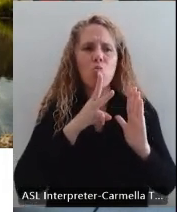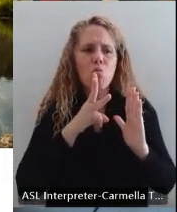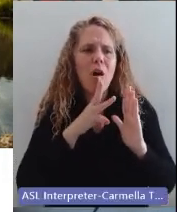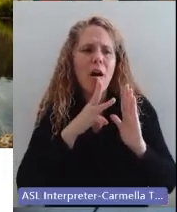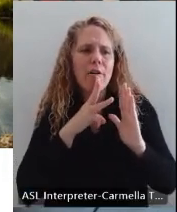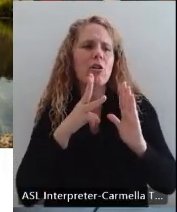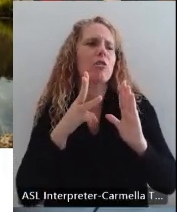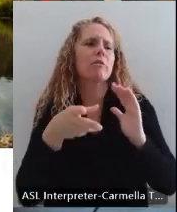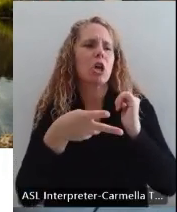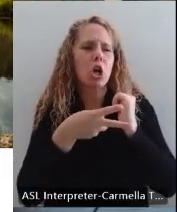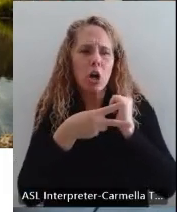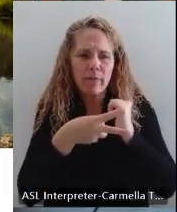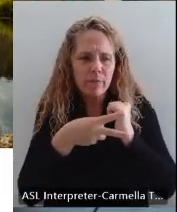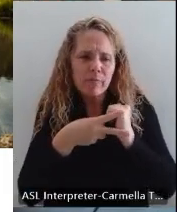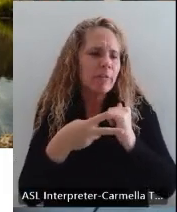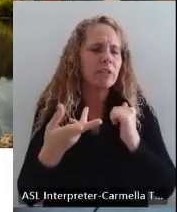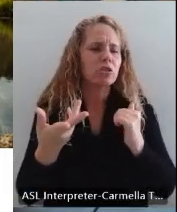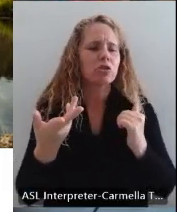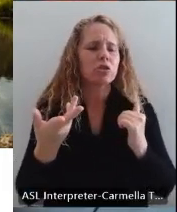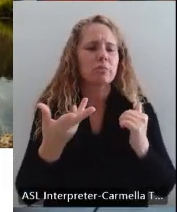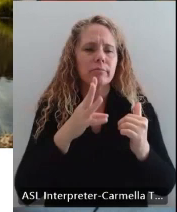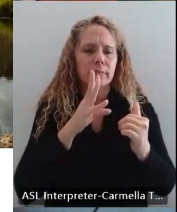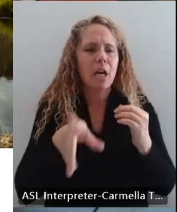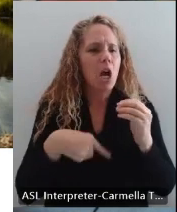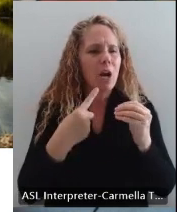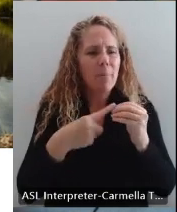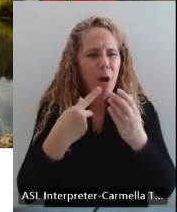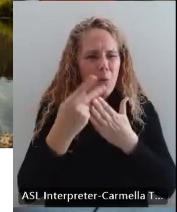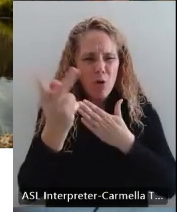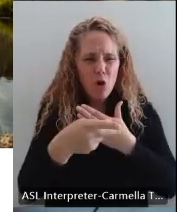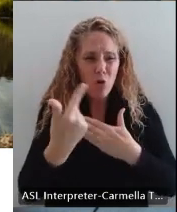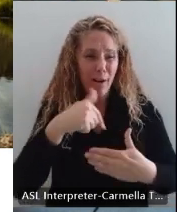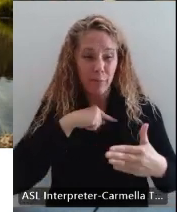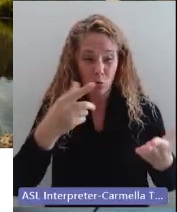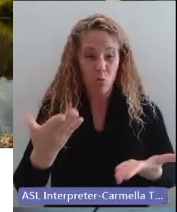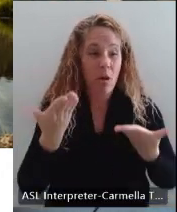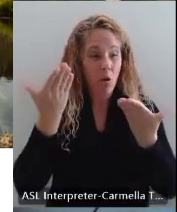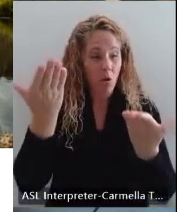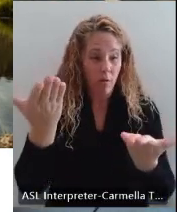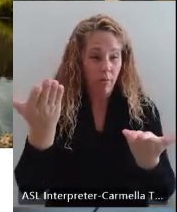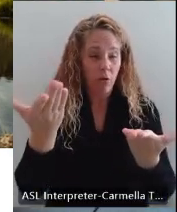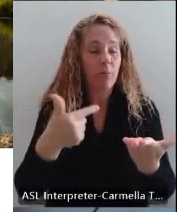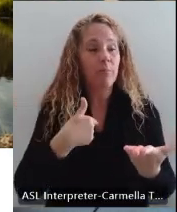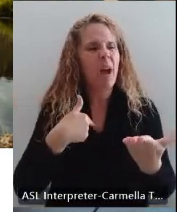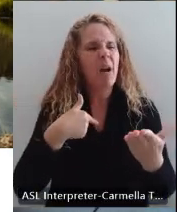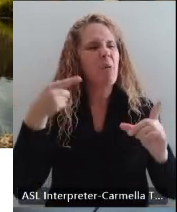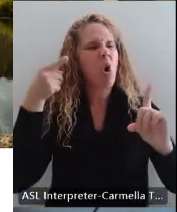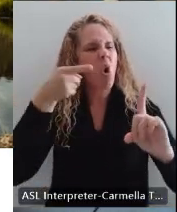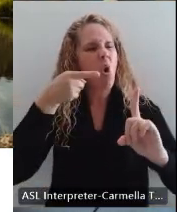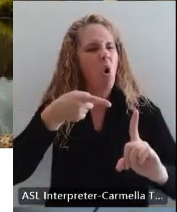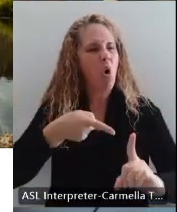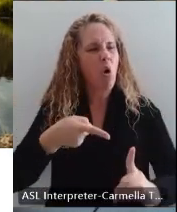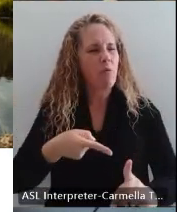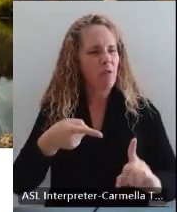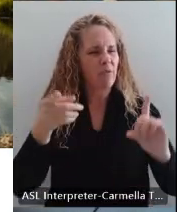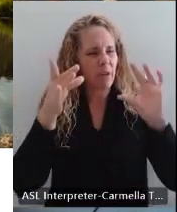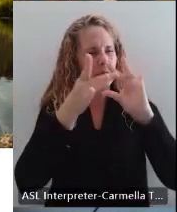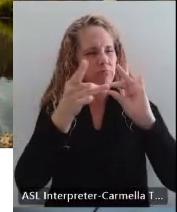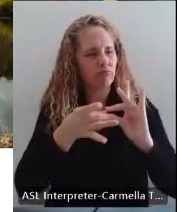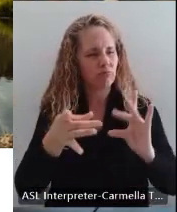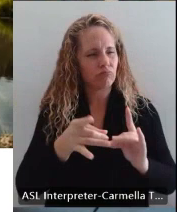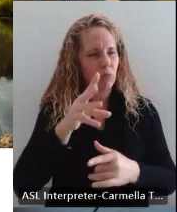and on some of the programs we offer. I will do an overview of the